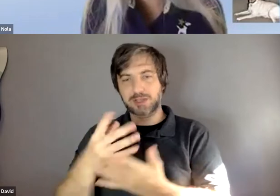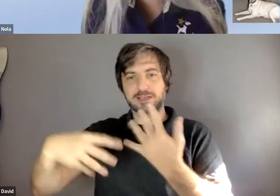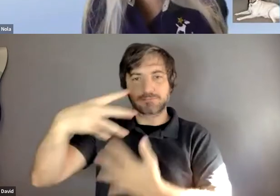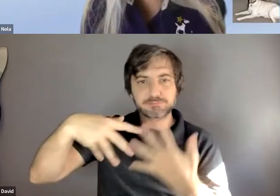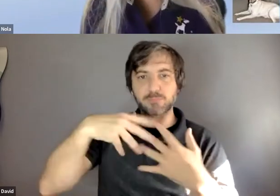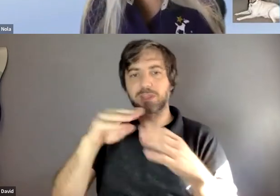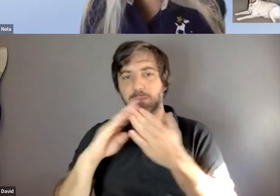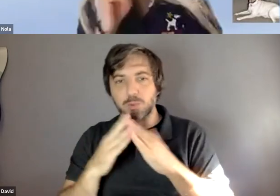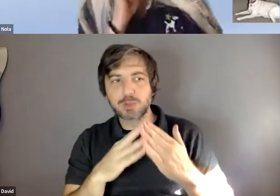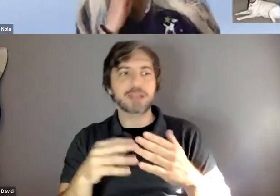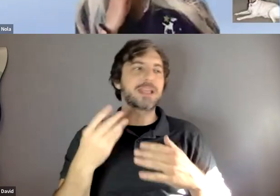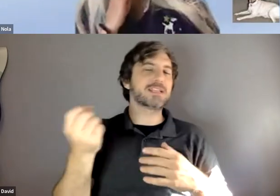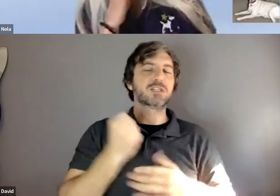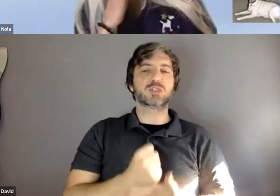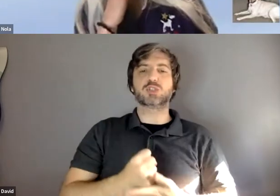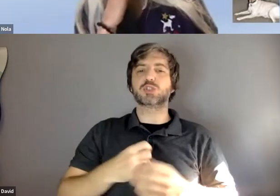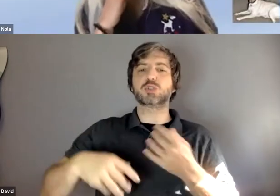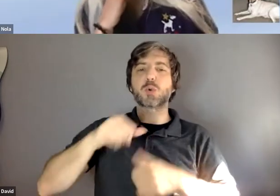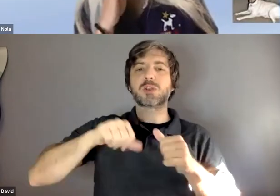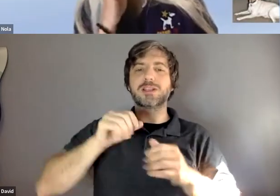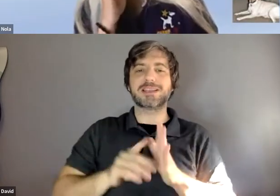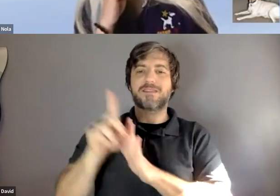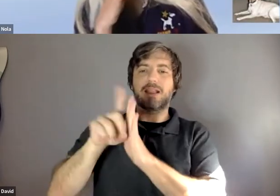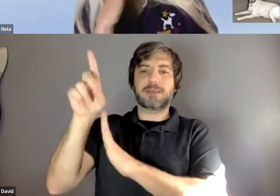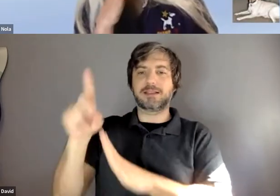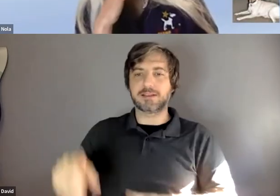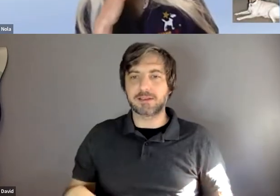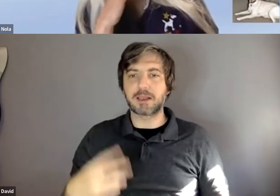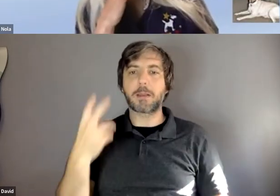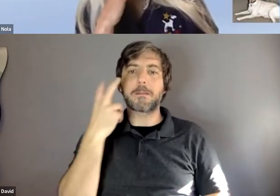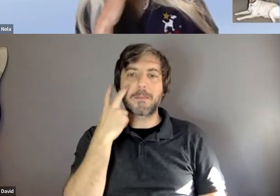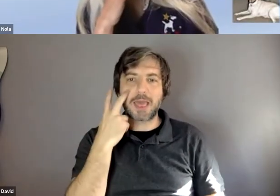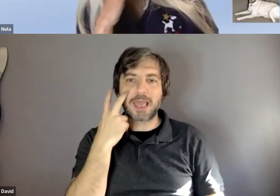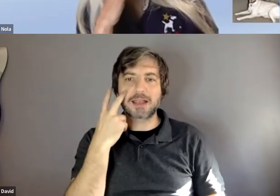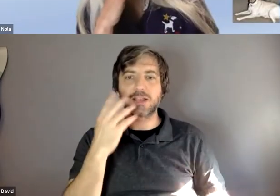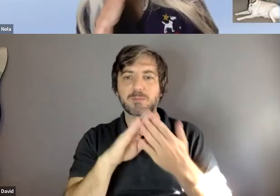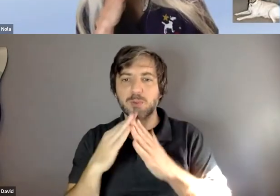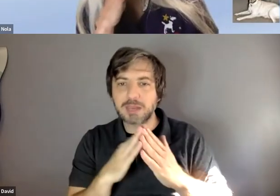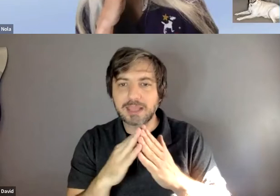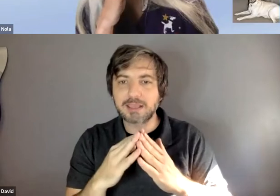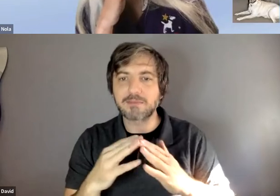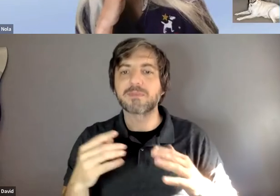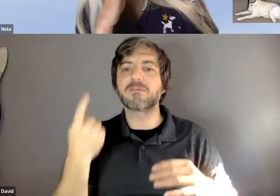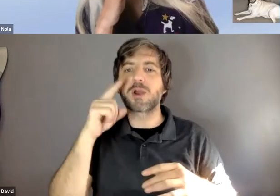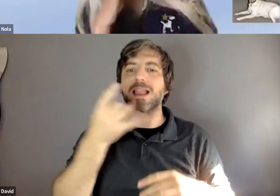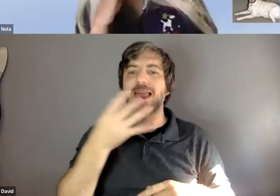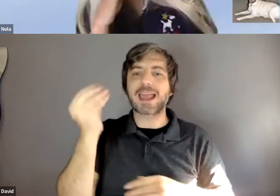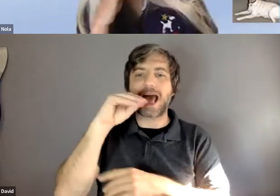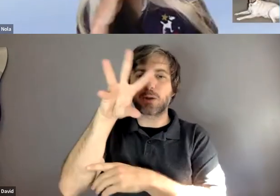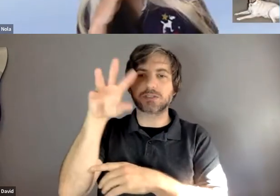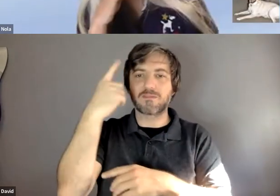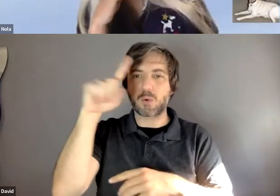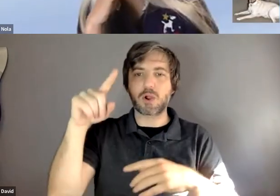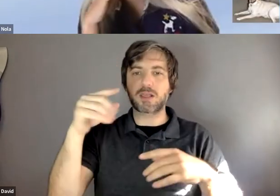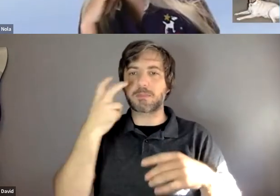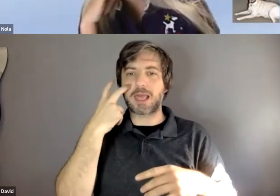development in addition he works as a blind community enrichment associate at lighthouse for the blind st louis and leads the arts